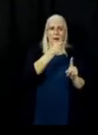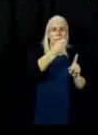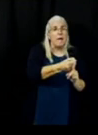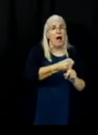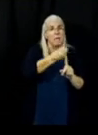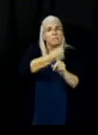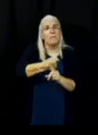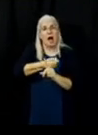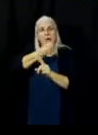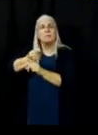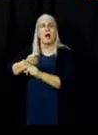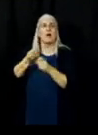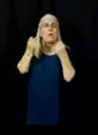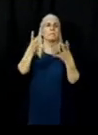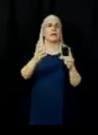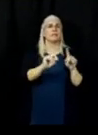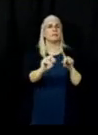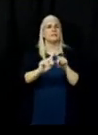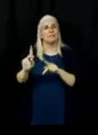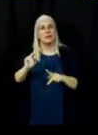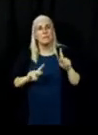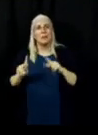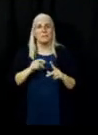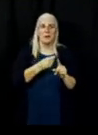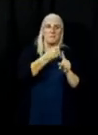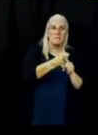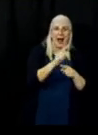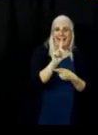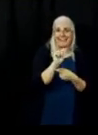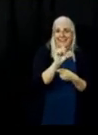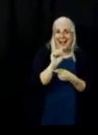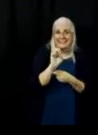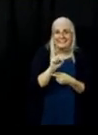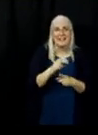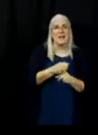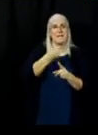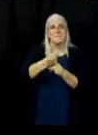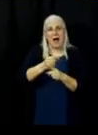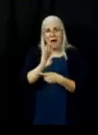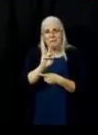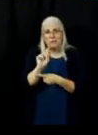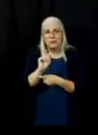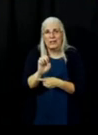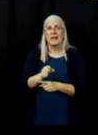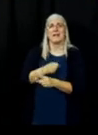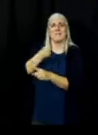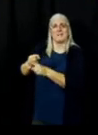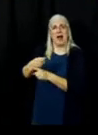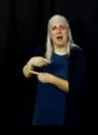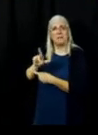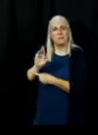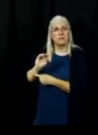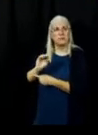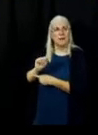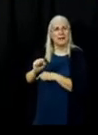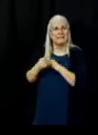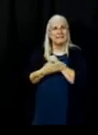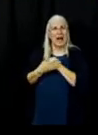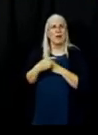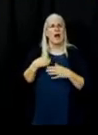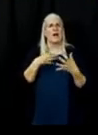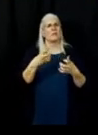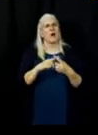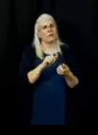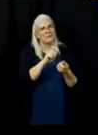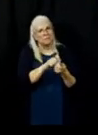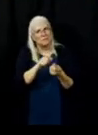Lassen, Butte, and Plumas counties. I want to particularly acknowledge some of